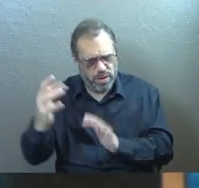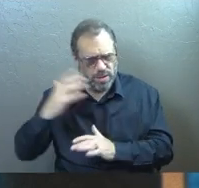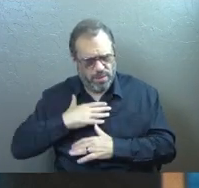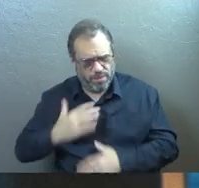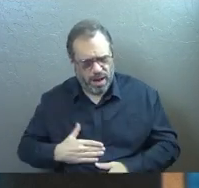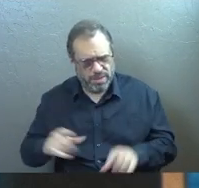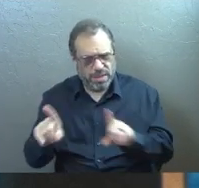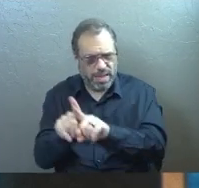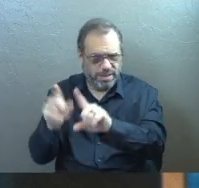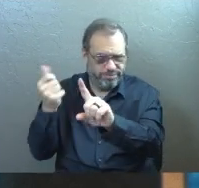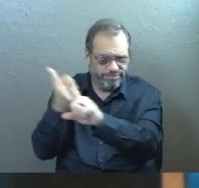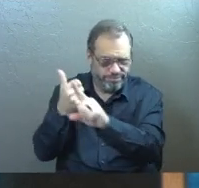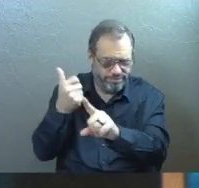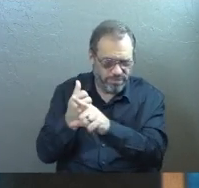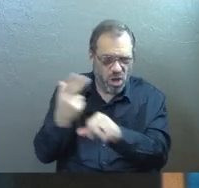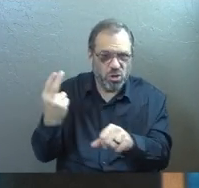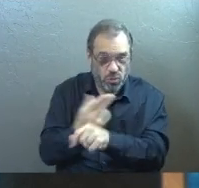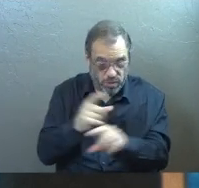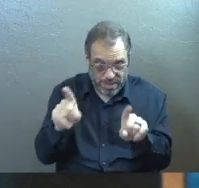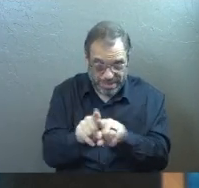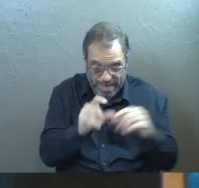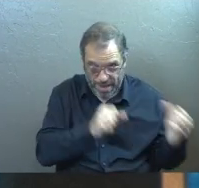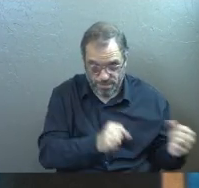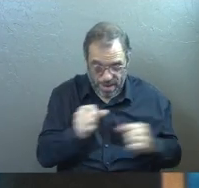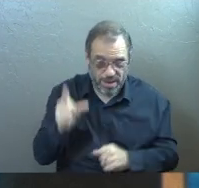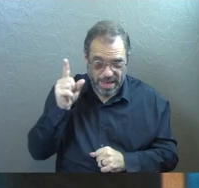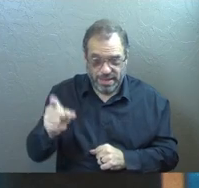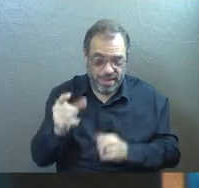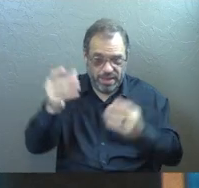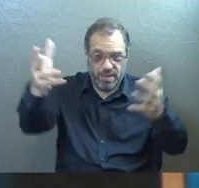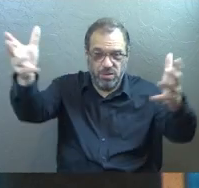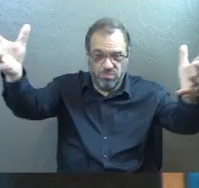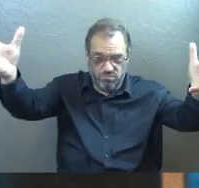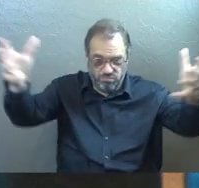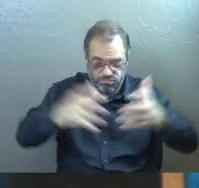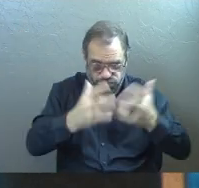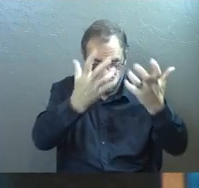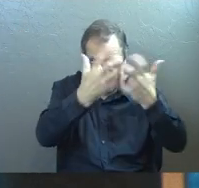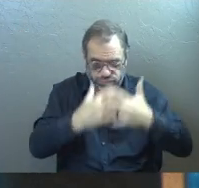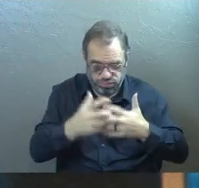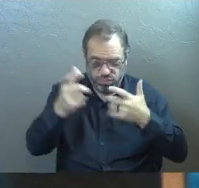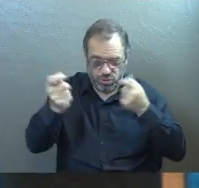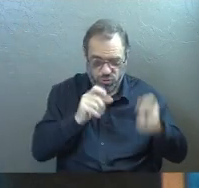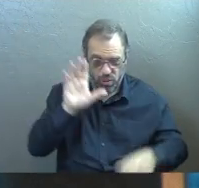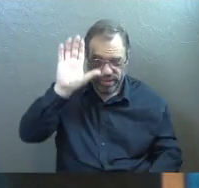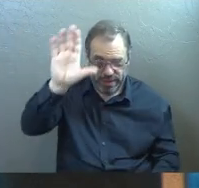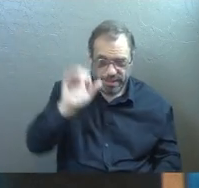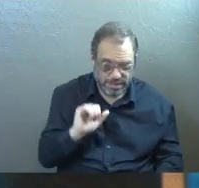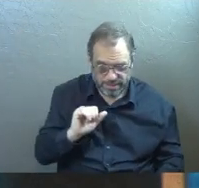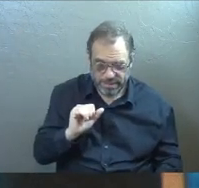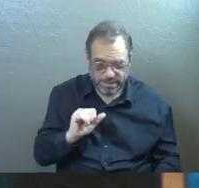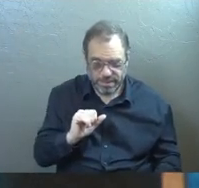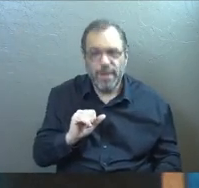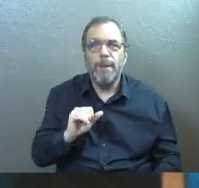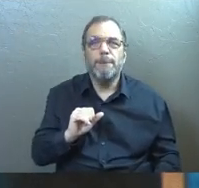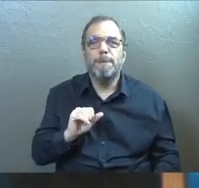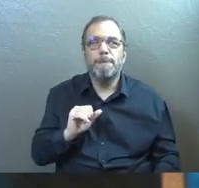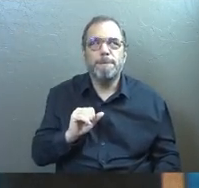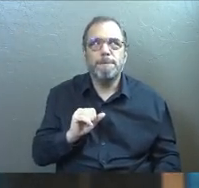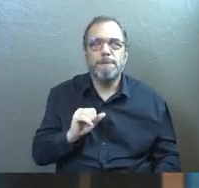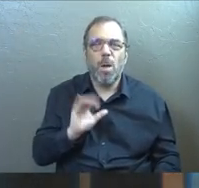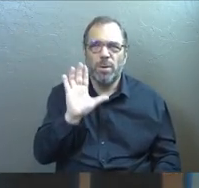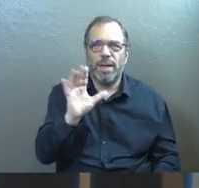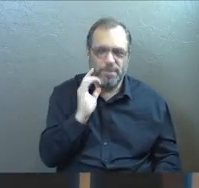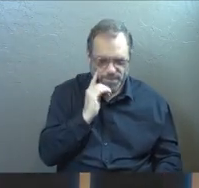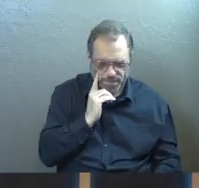bodies like his own, using the same power with which he will bring everything under his control. So he's come